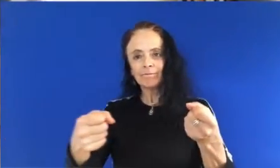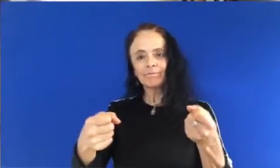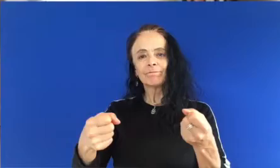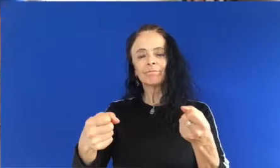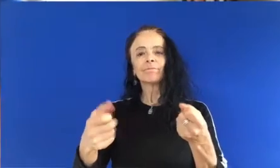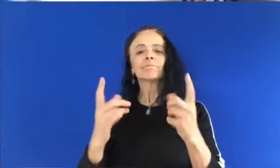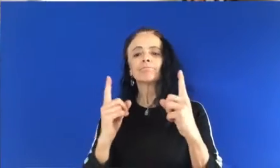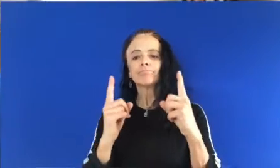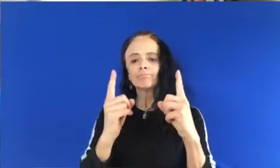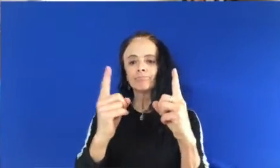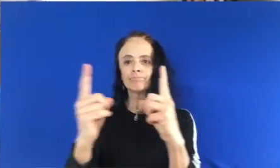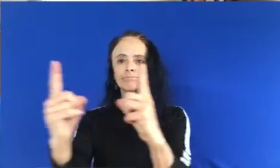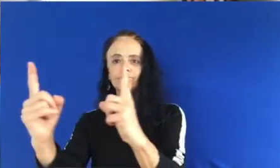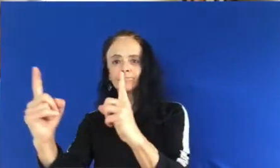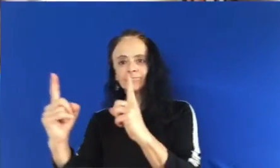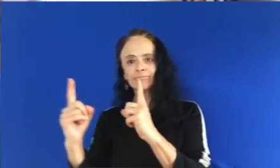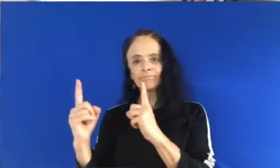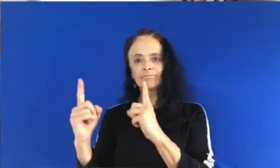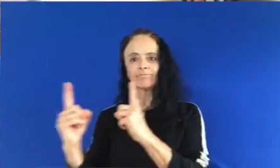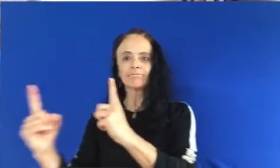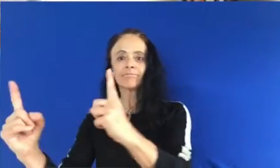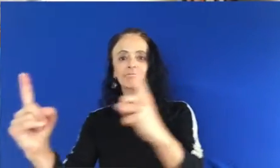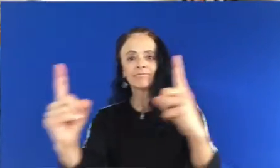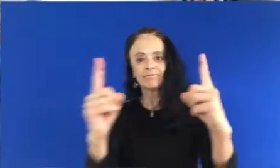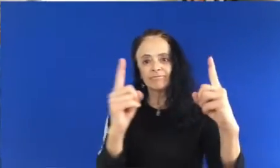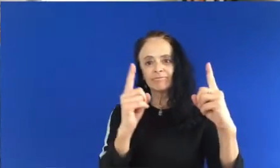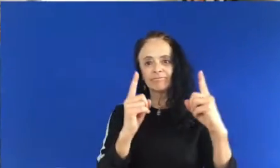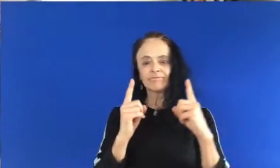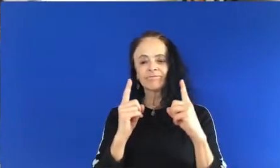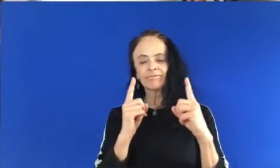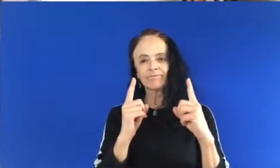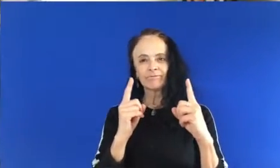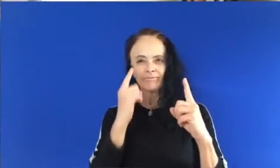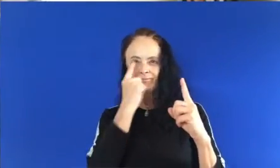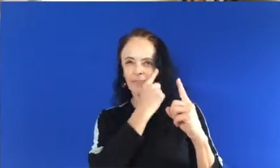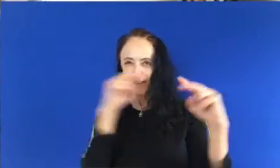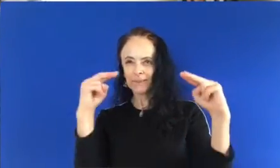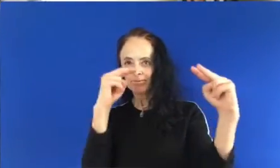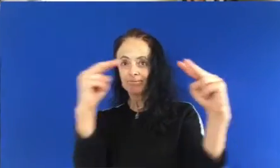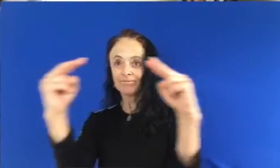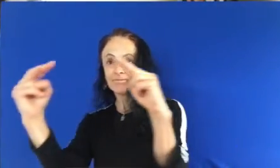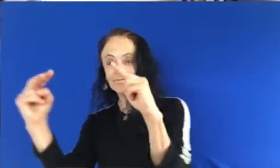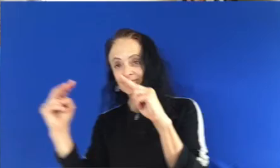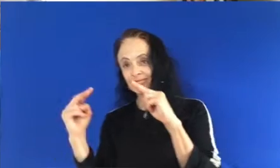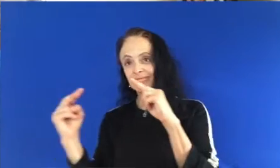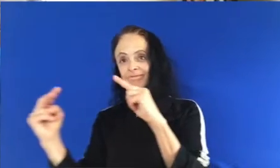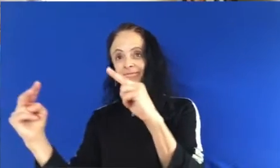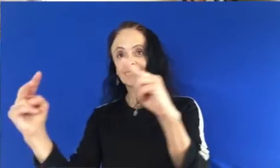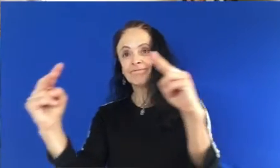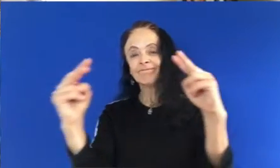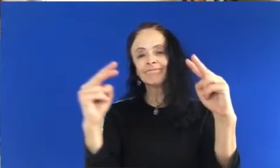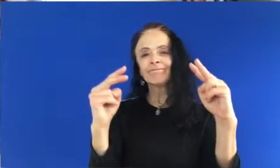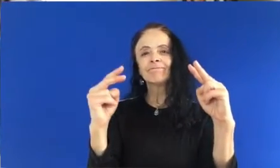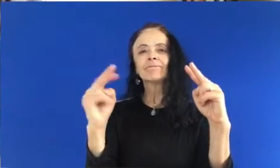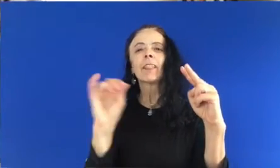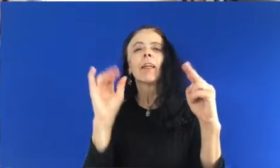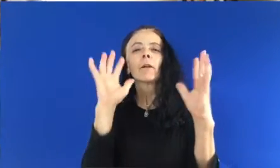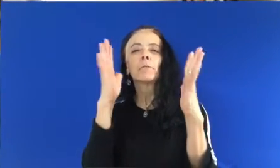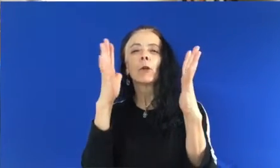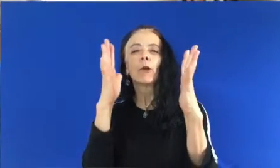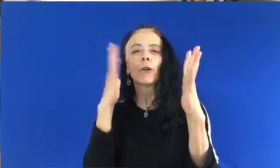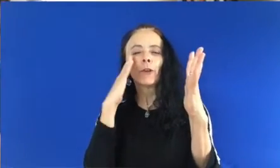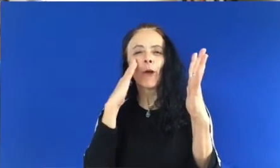Families, if you're watching, you can do Ginga together with your family